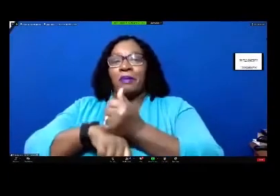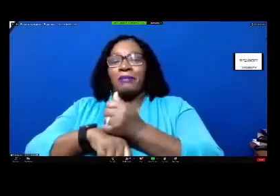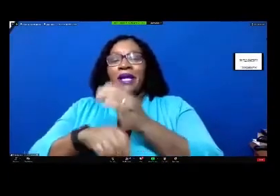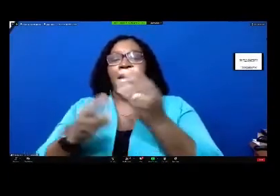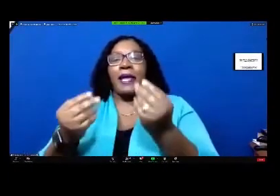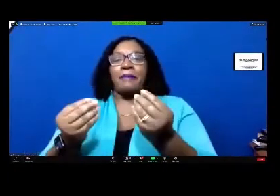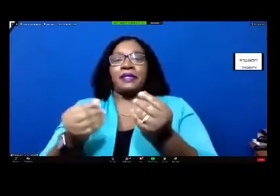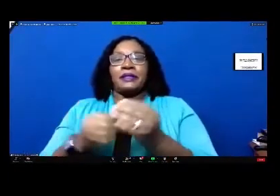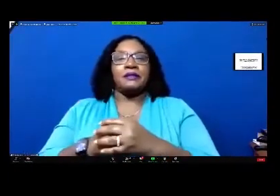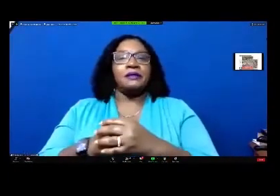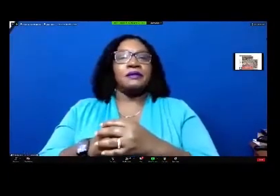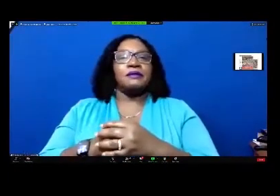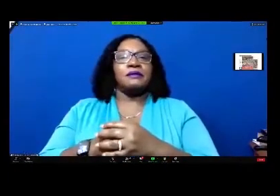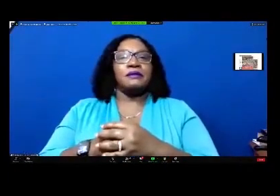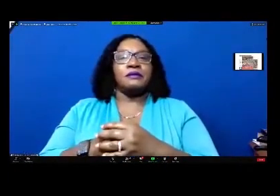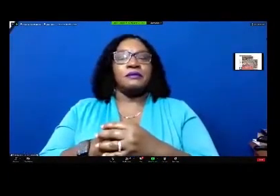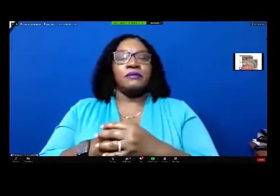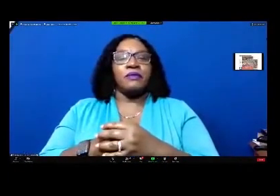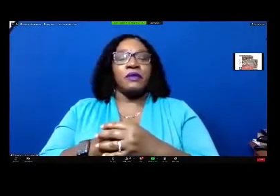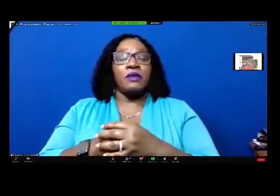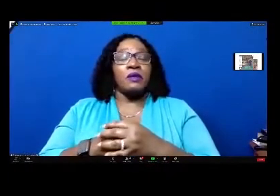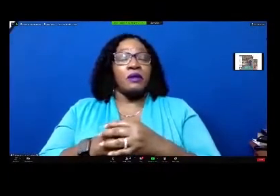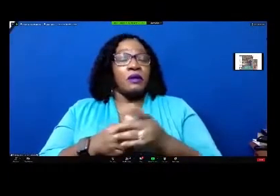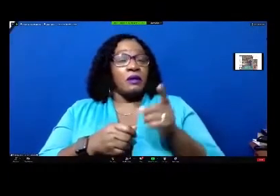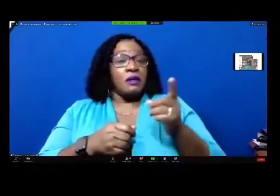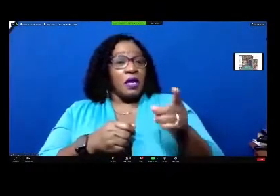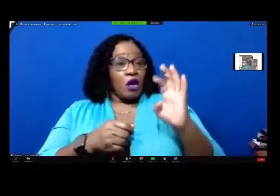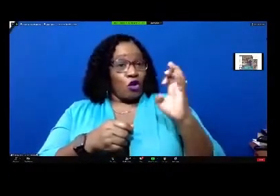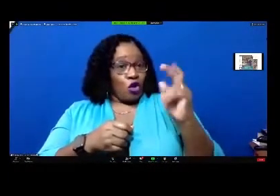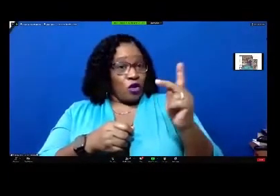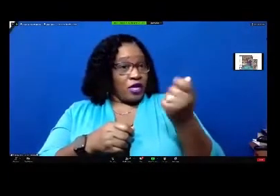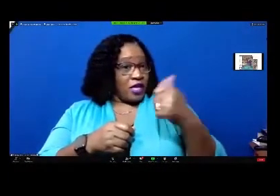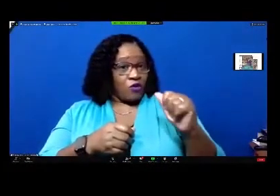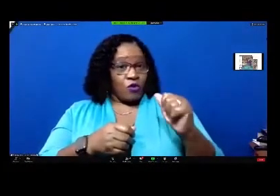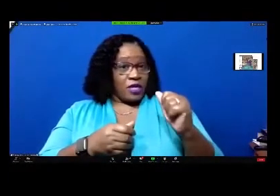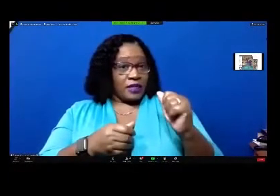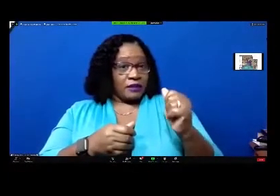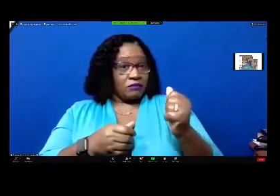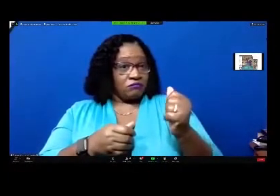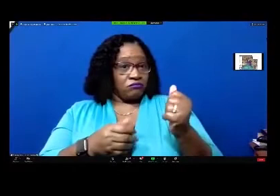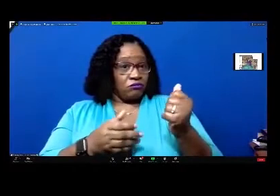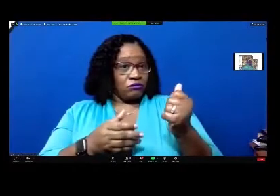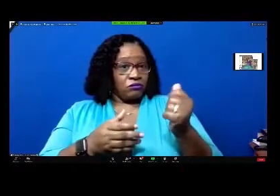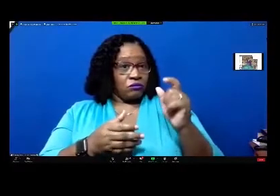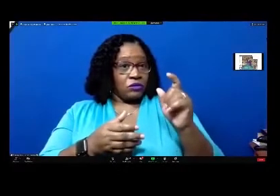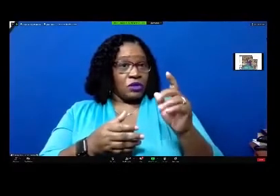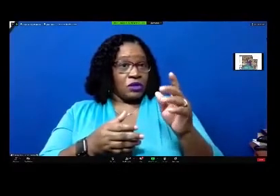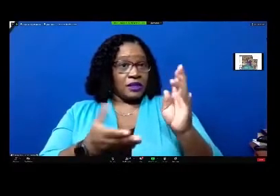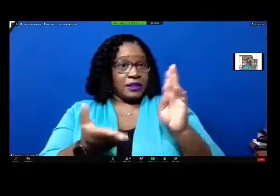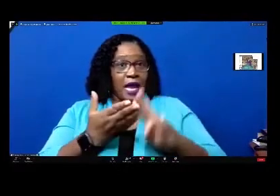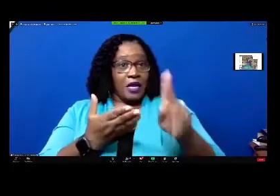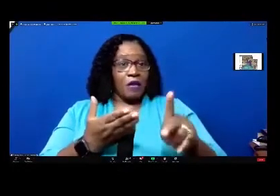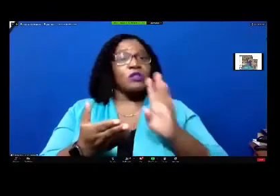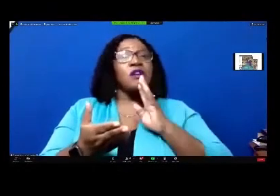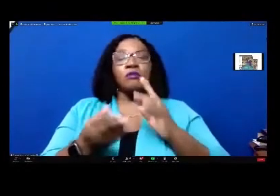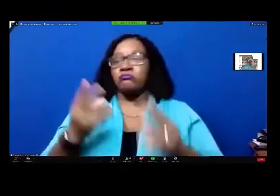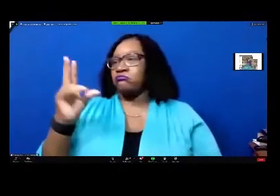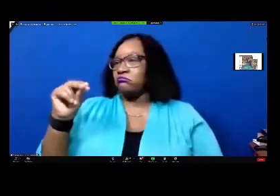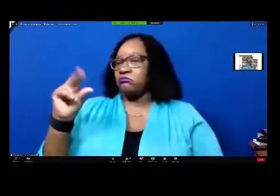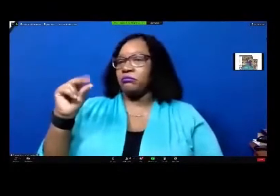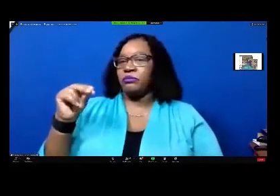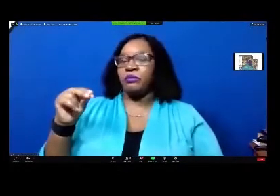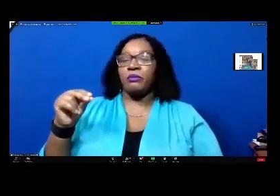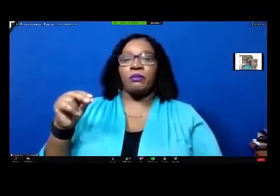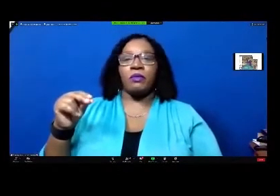madam uh clerk is anyone signed up to speak on this matter not fair all right